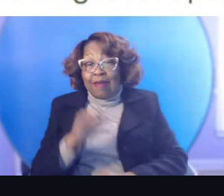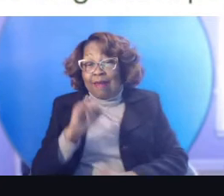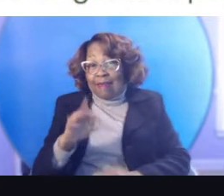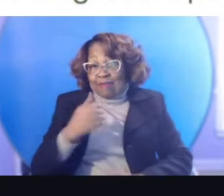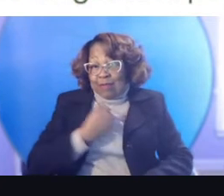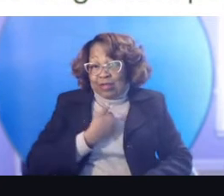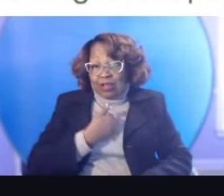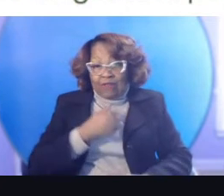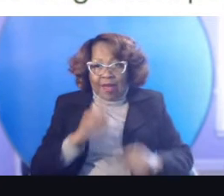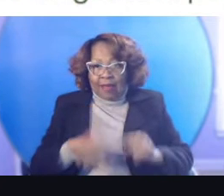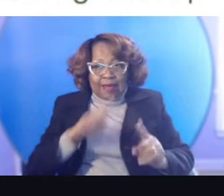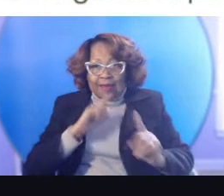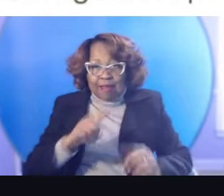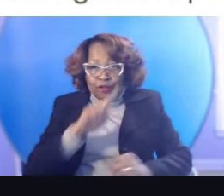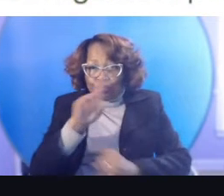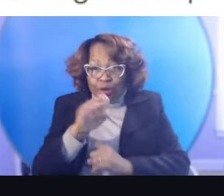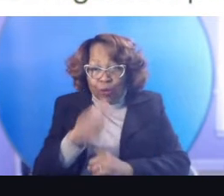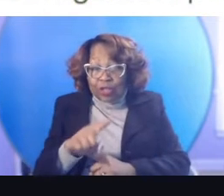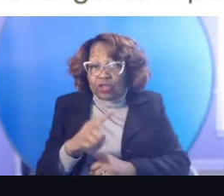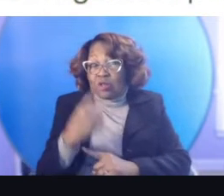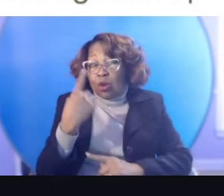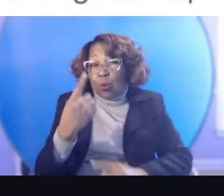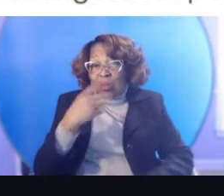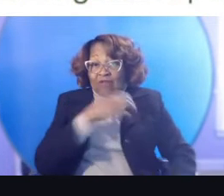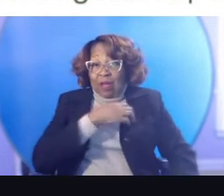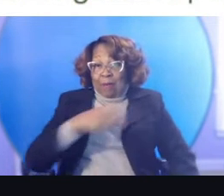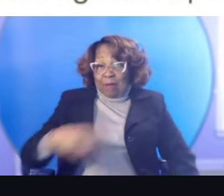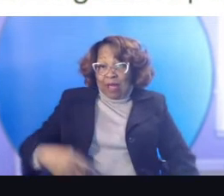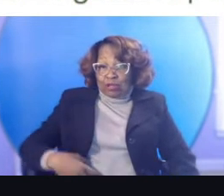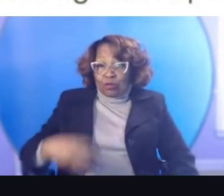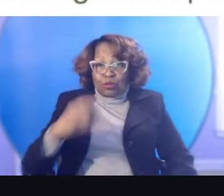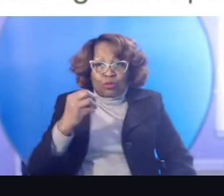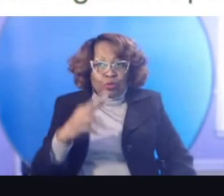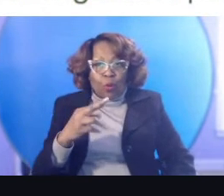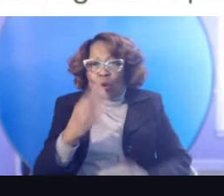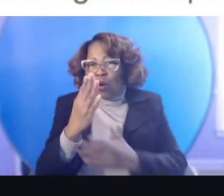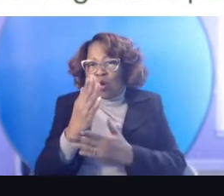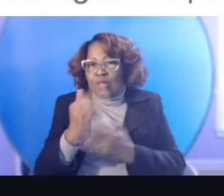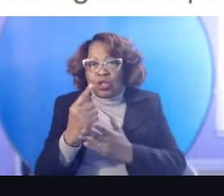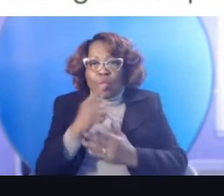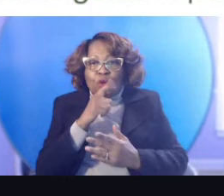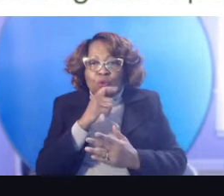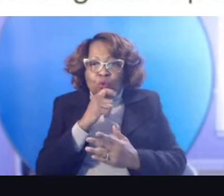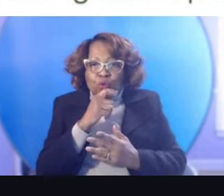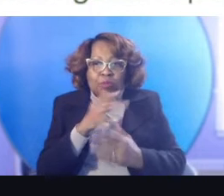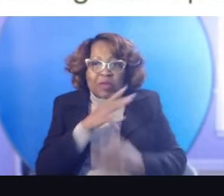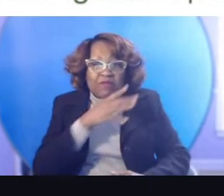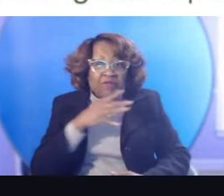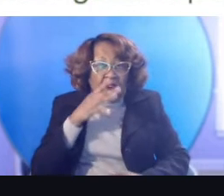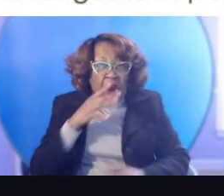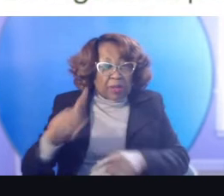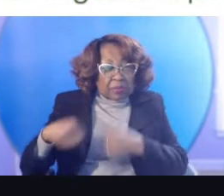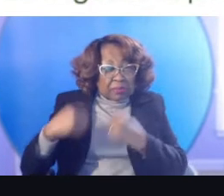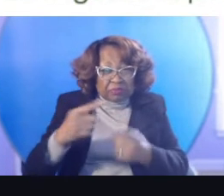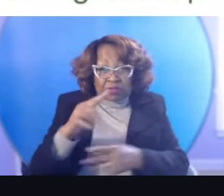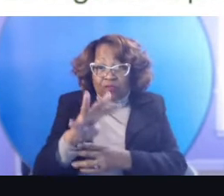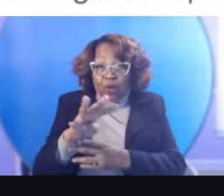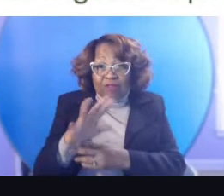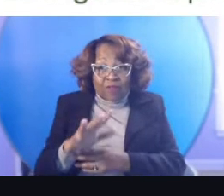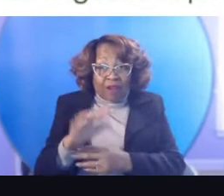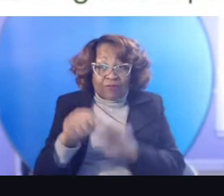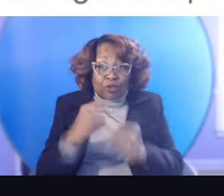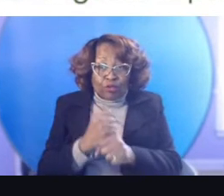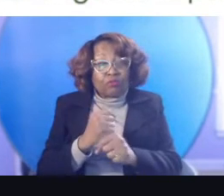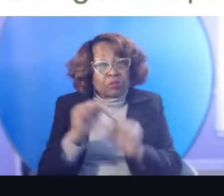one of our zone ambassadors can, or one of our home growers who's been growing for 45 years, um, can take a stab at it. And,